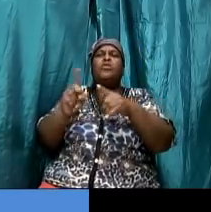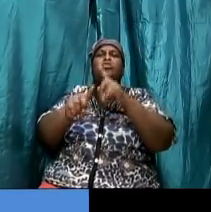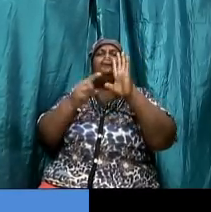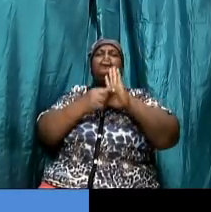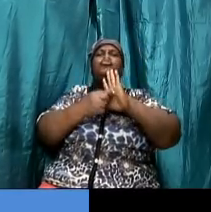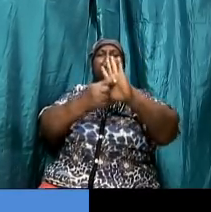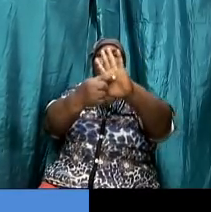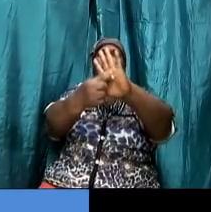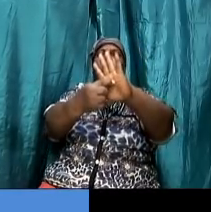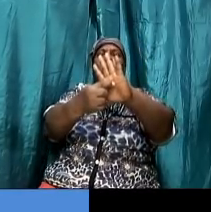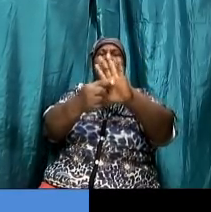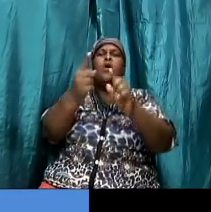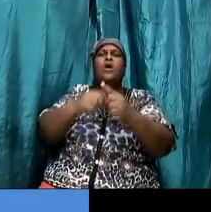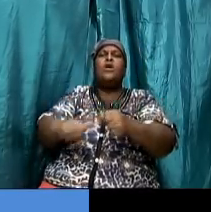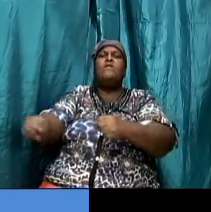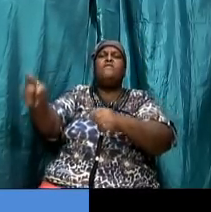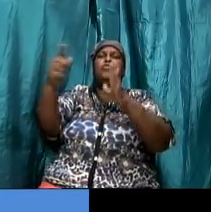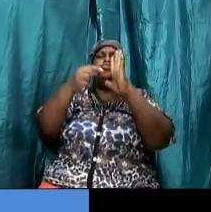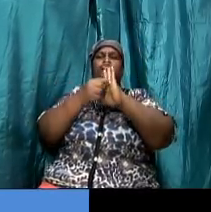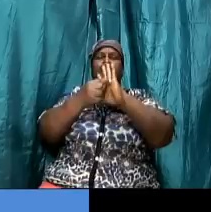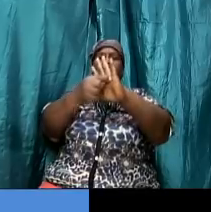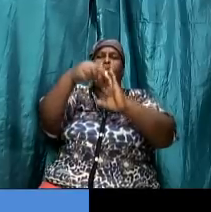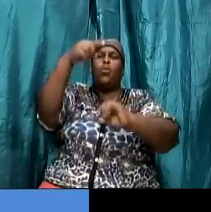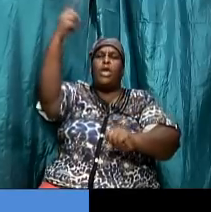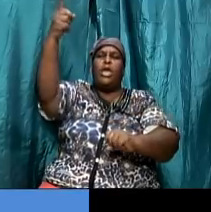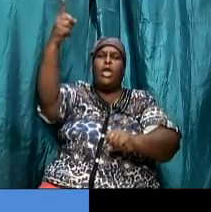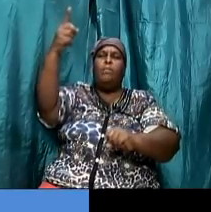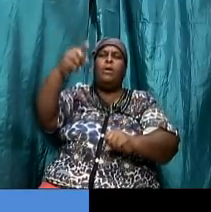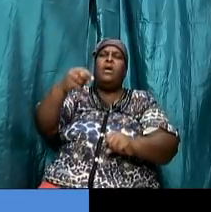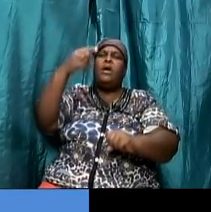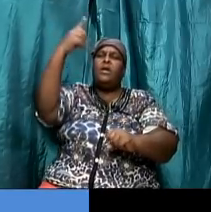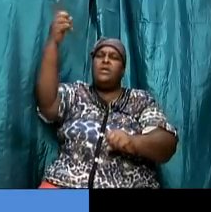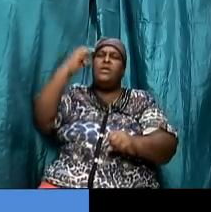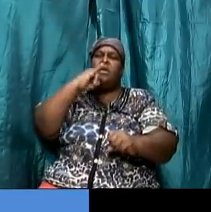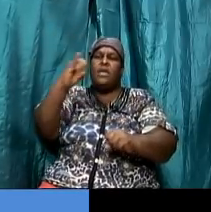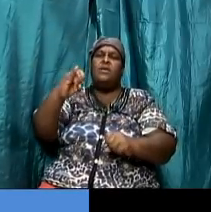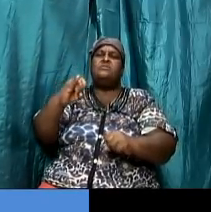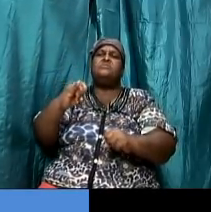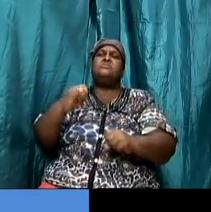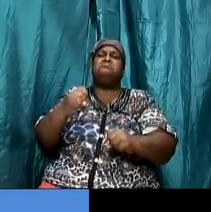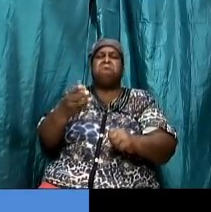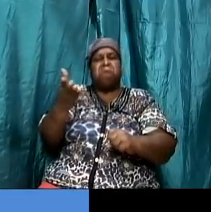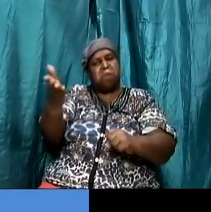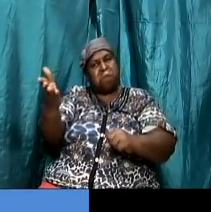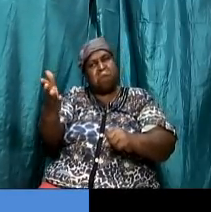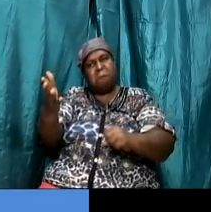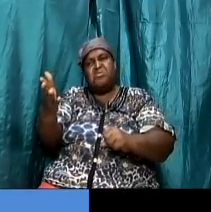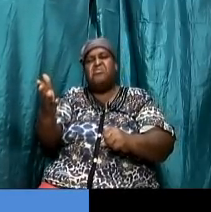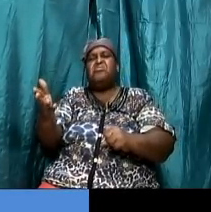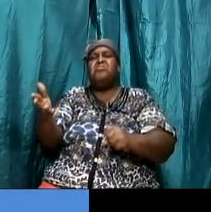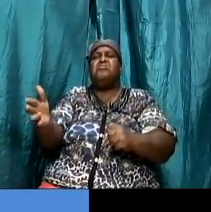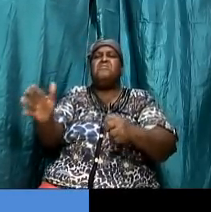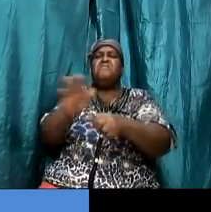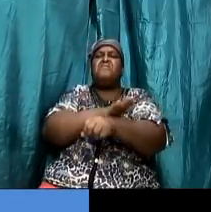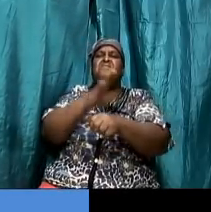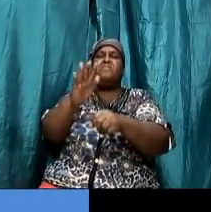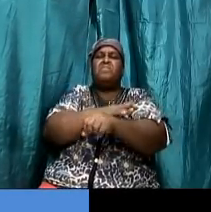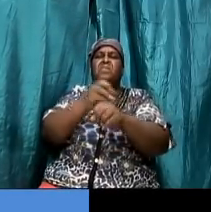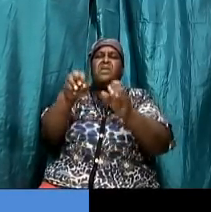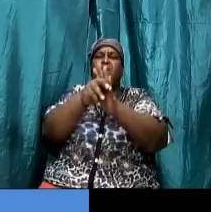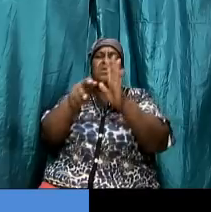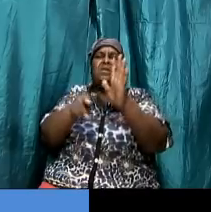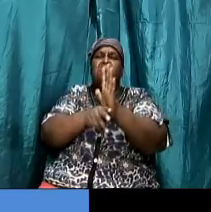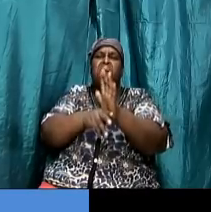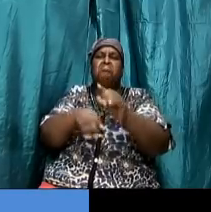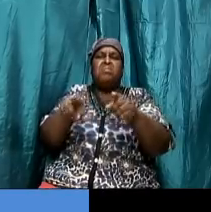they point to him and he is their fulfillment so as a human that